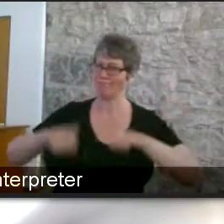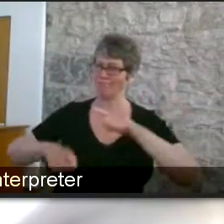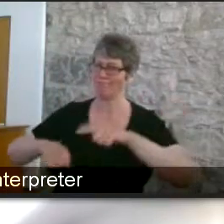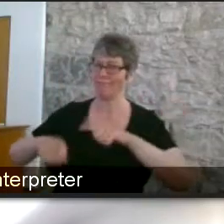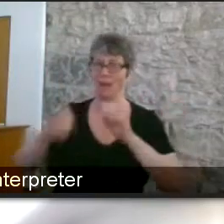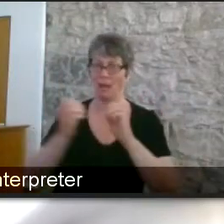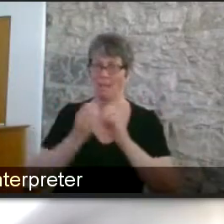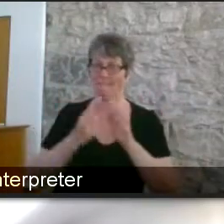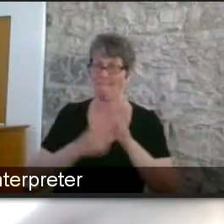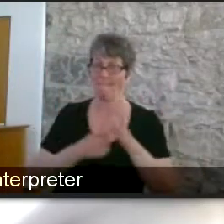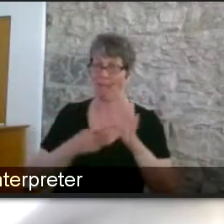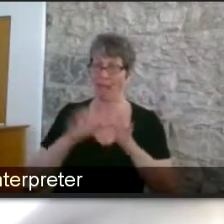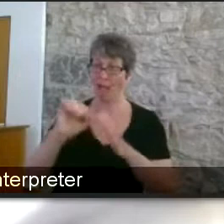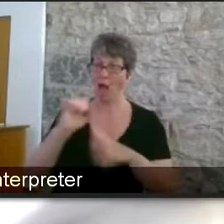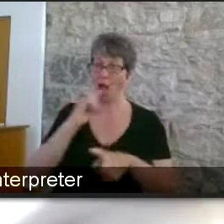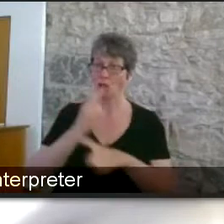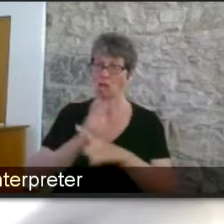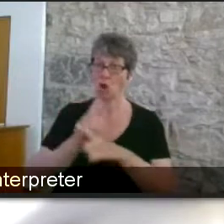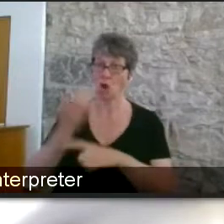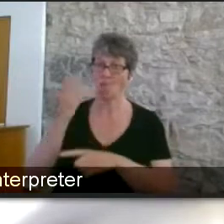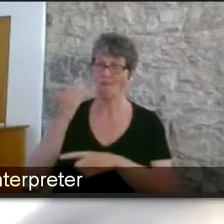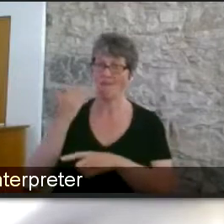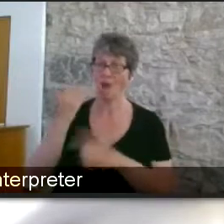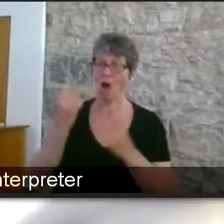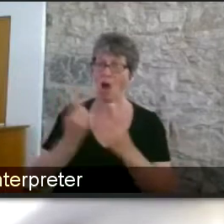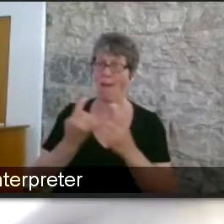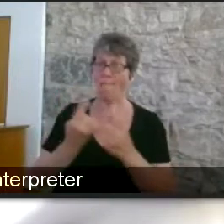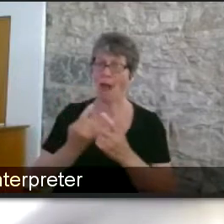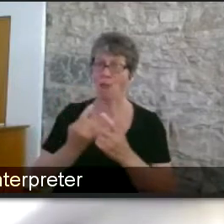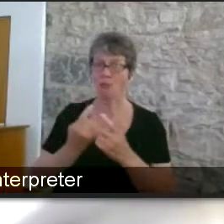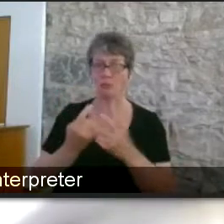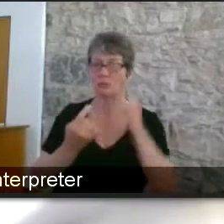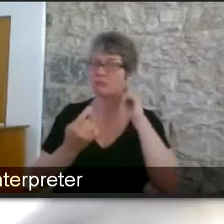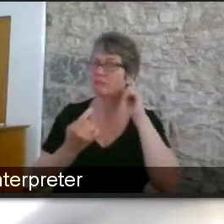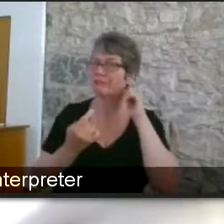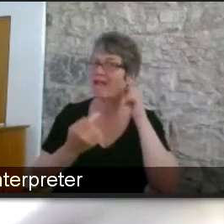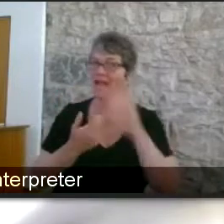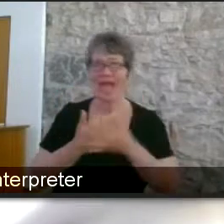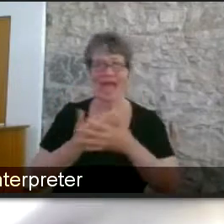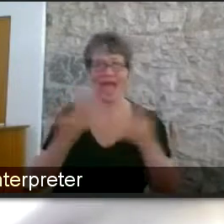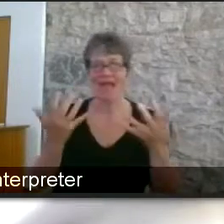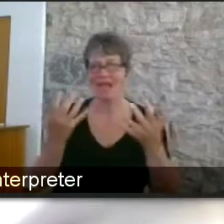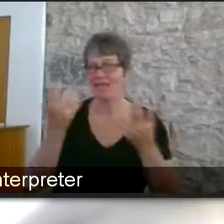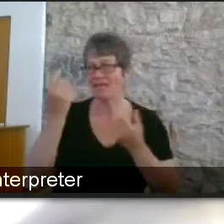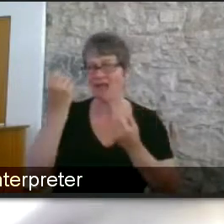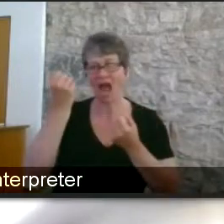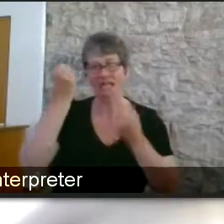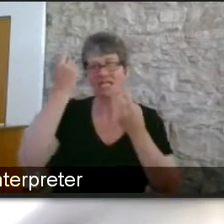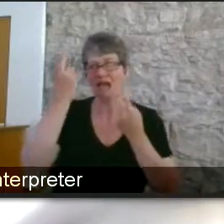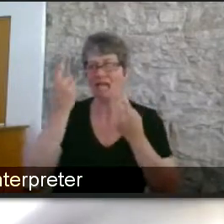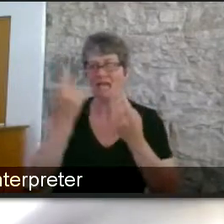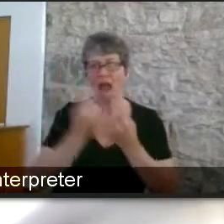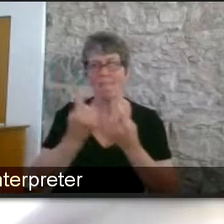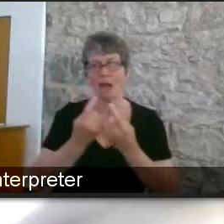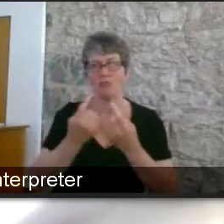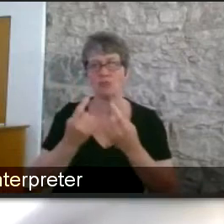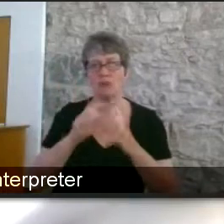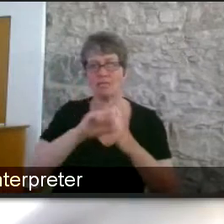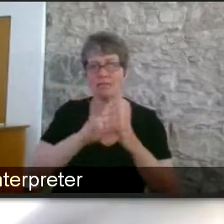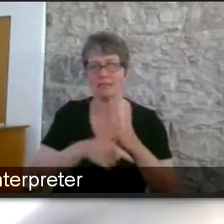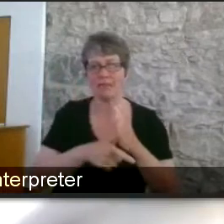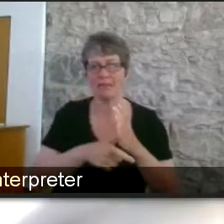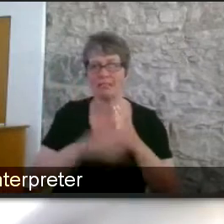is extremely important and that is any any sense and understanding of the importance of disability has to come from